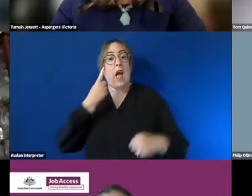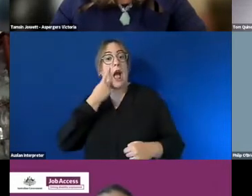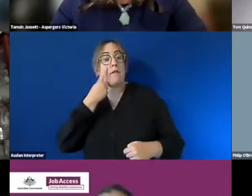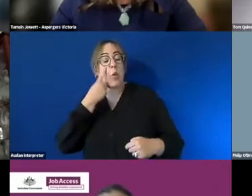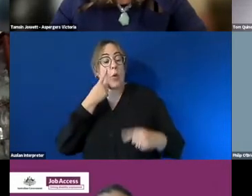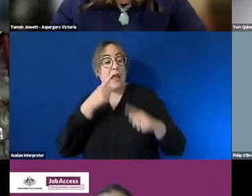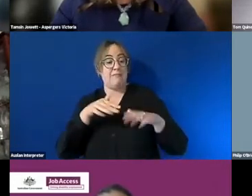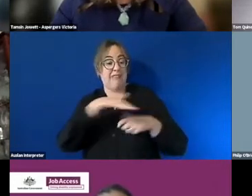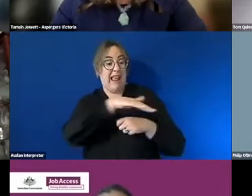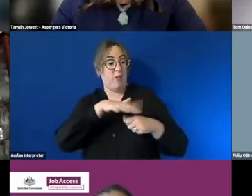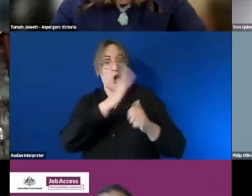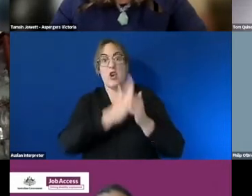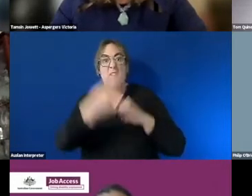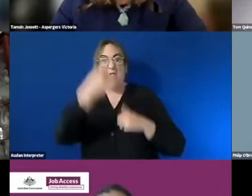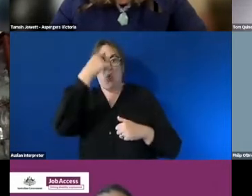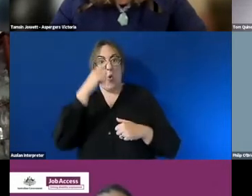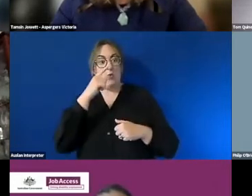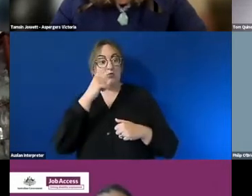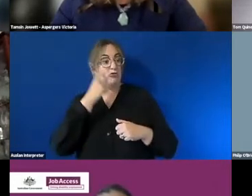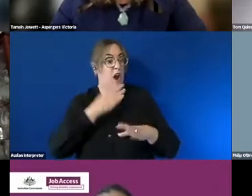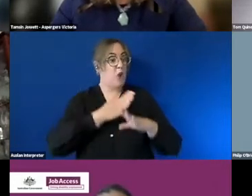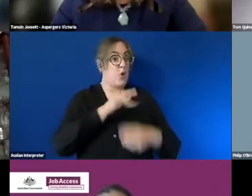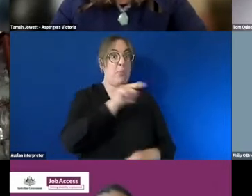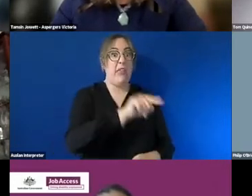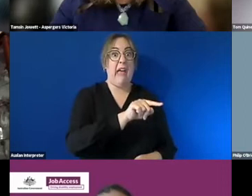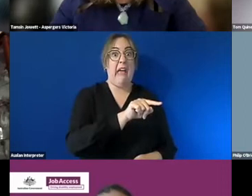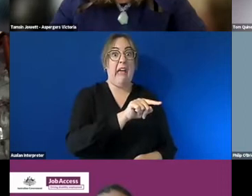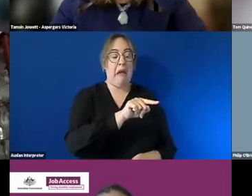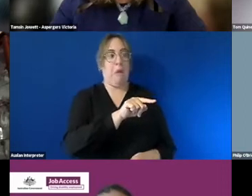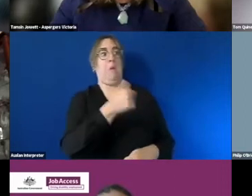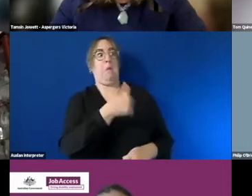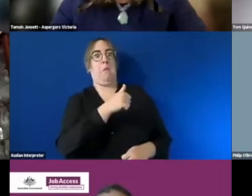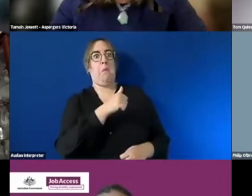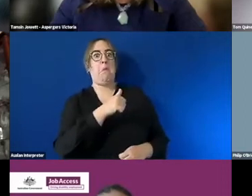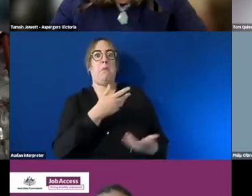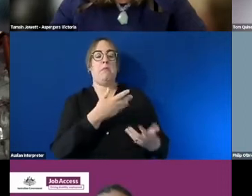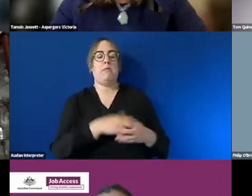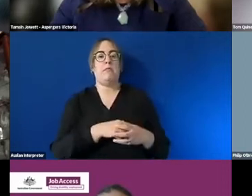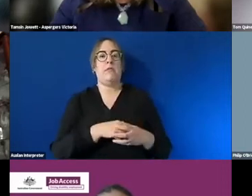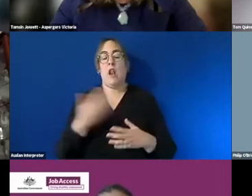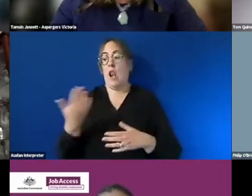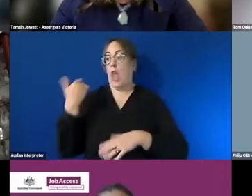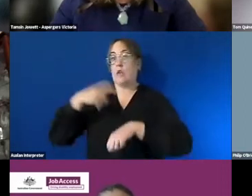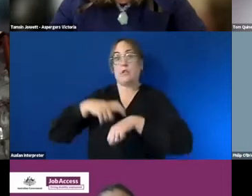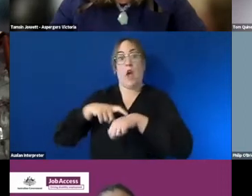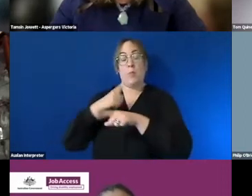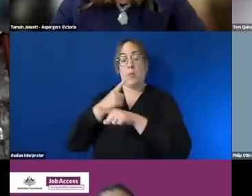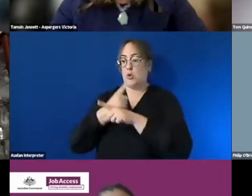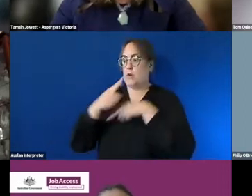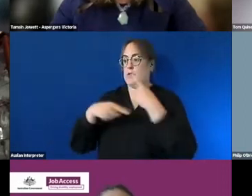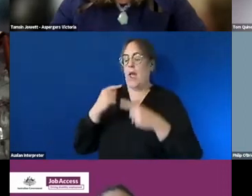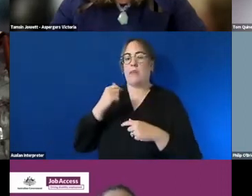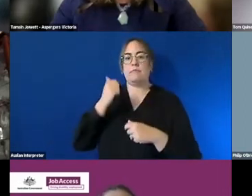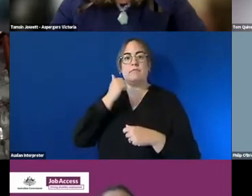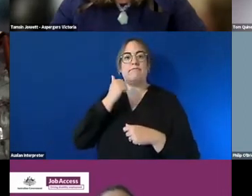um these things that we covered in the last uh jobs forum uh was around employment for people from aboriginal and